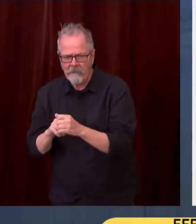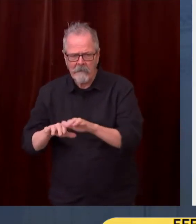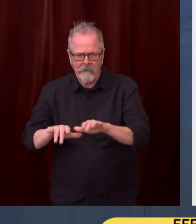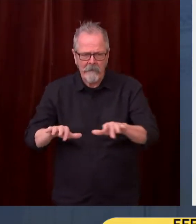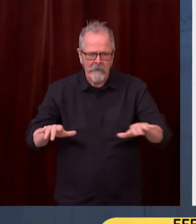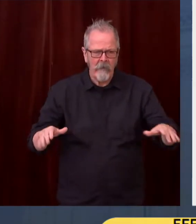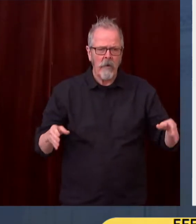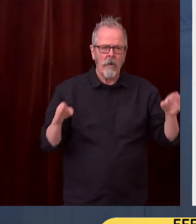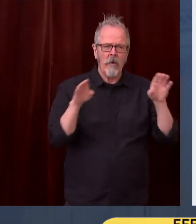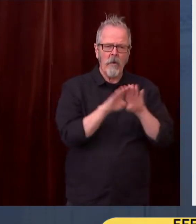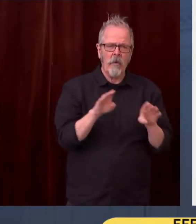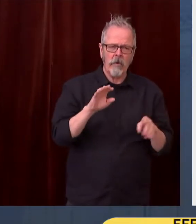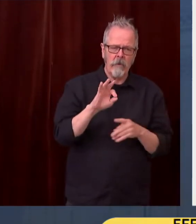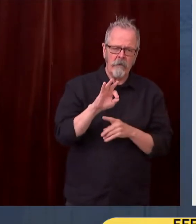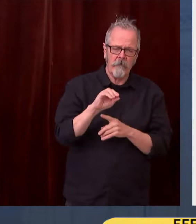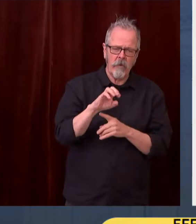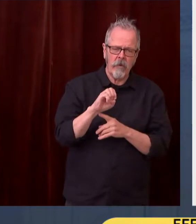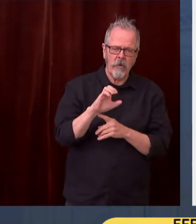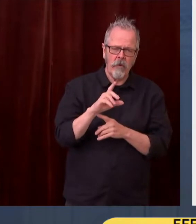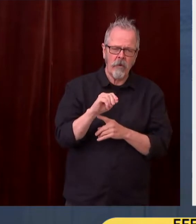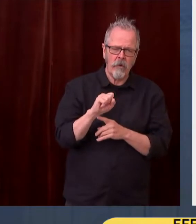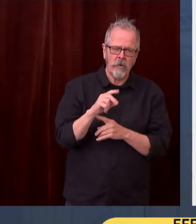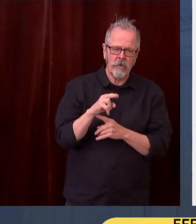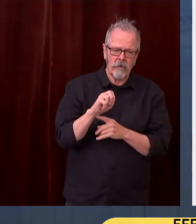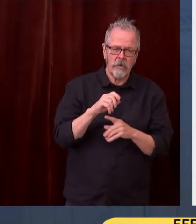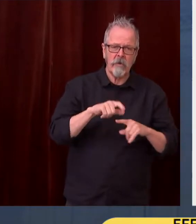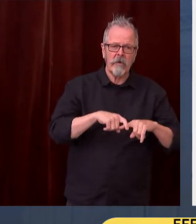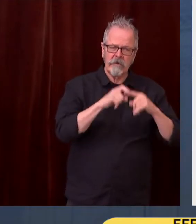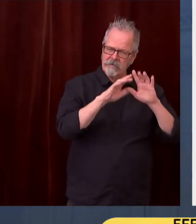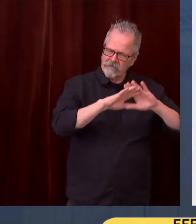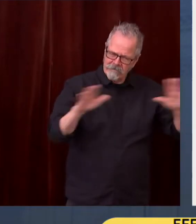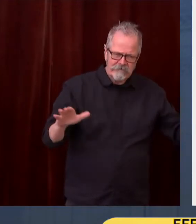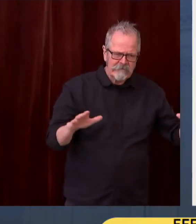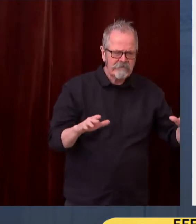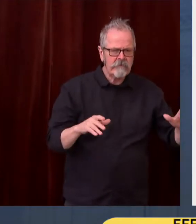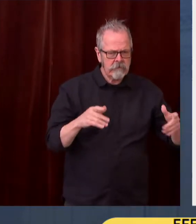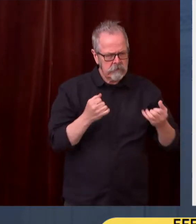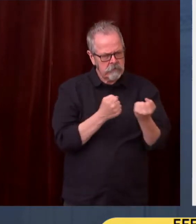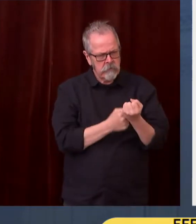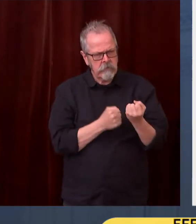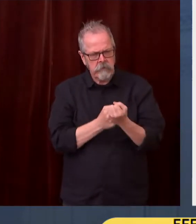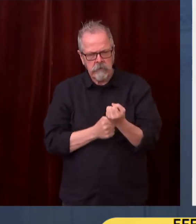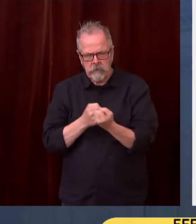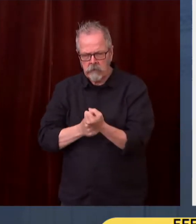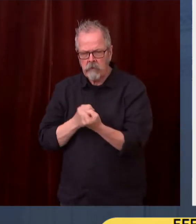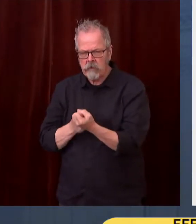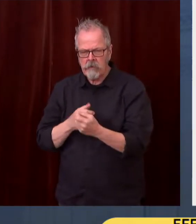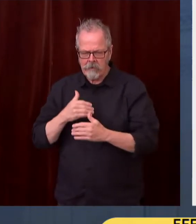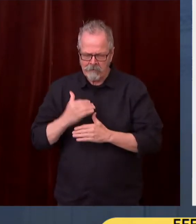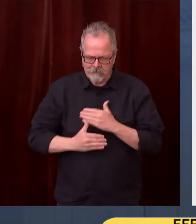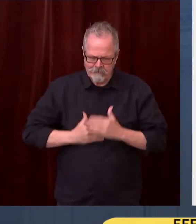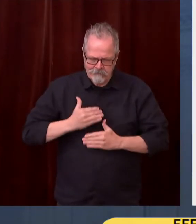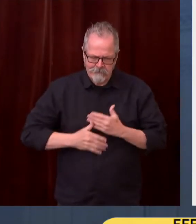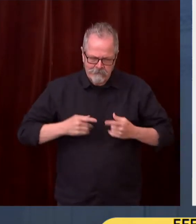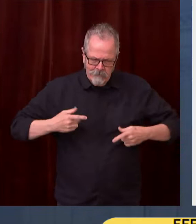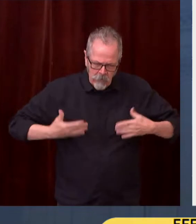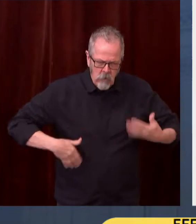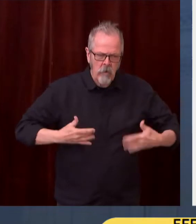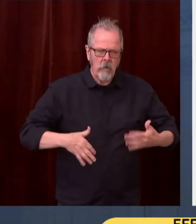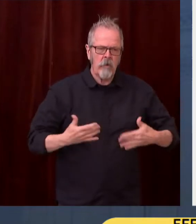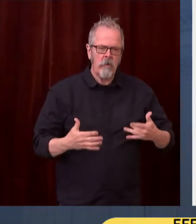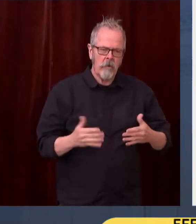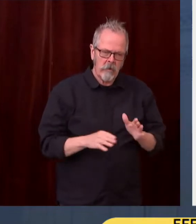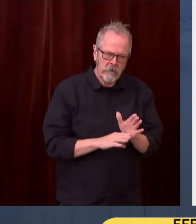resources to vastly enhance shelter capacity, maximum investment in the housing trust fund, and more. This is a once-in-a